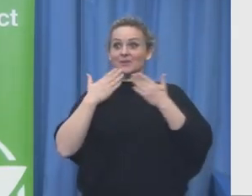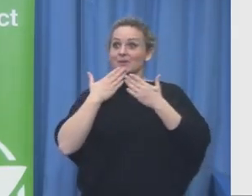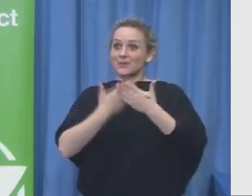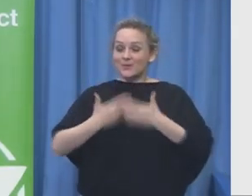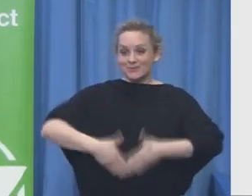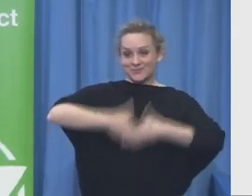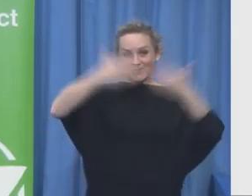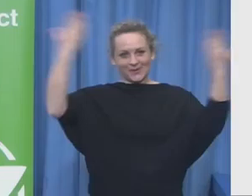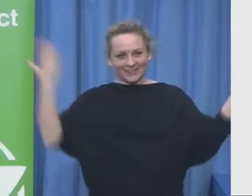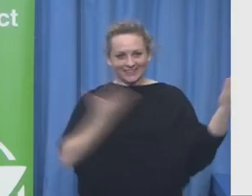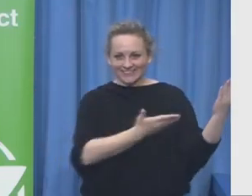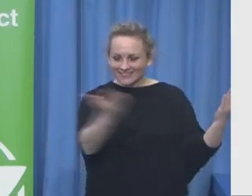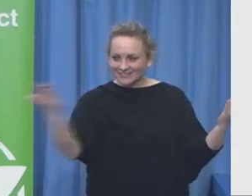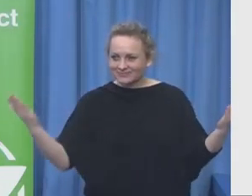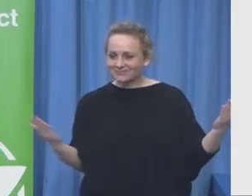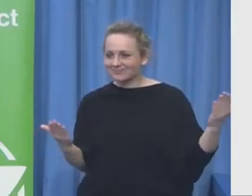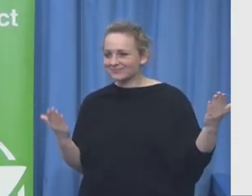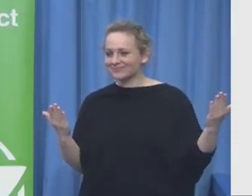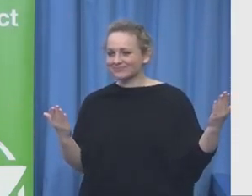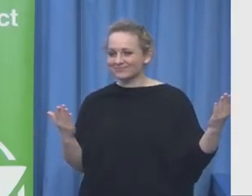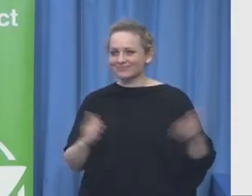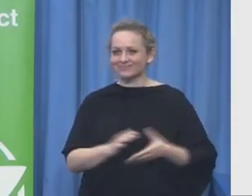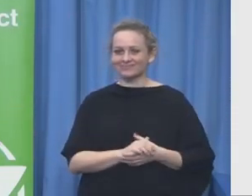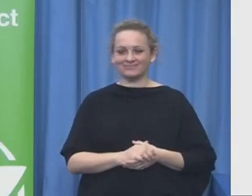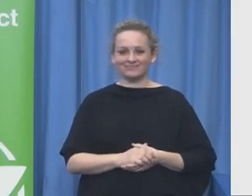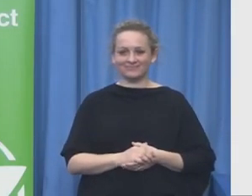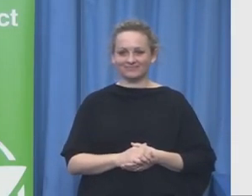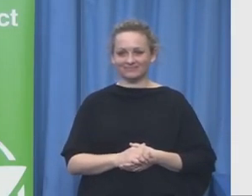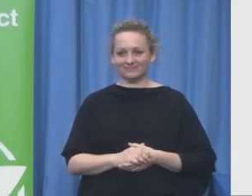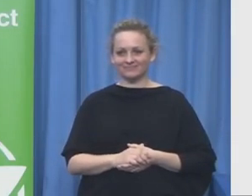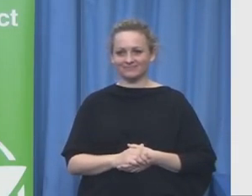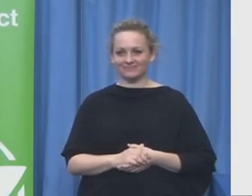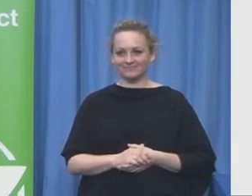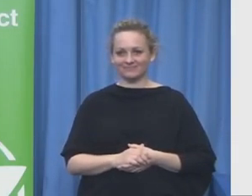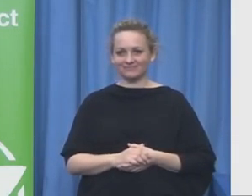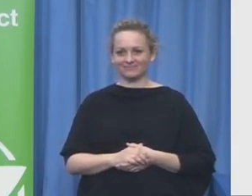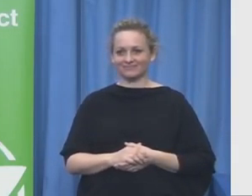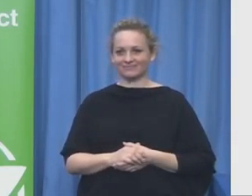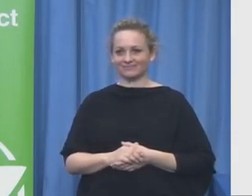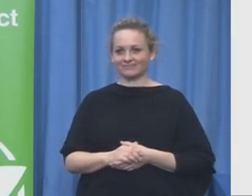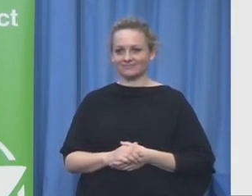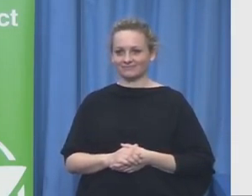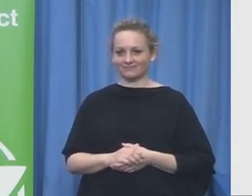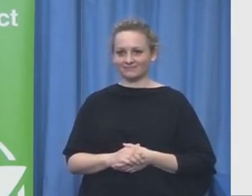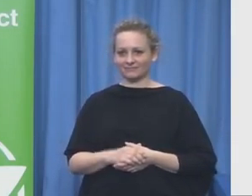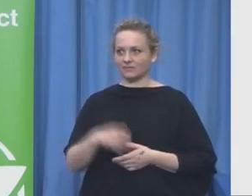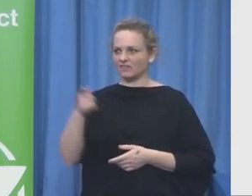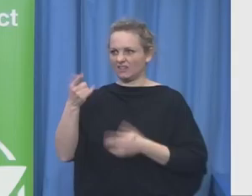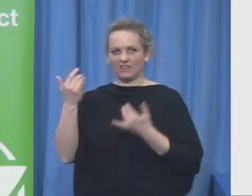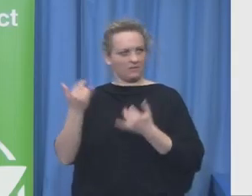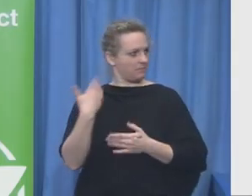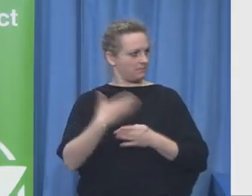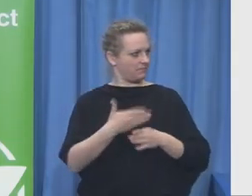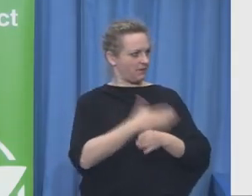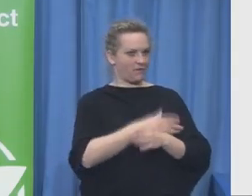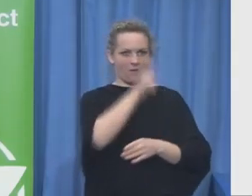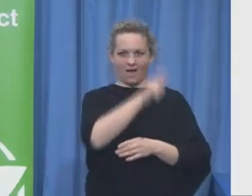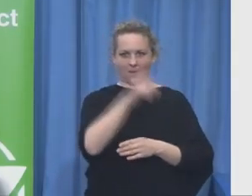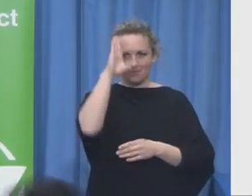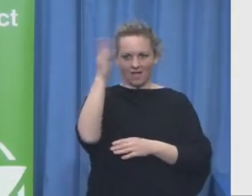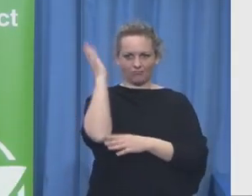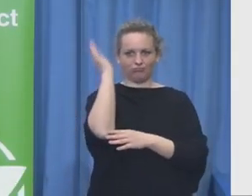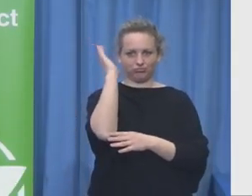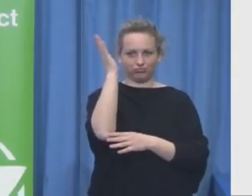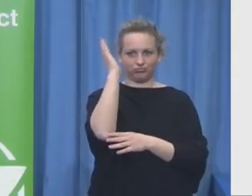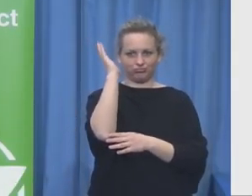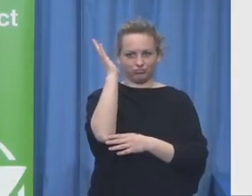Well Patrick to follow you it's a hard task and if this is the worst you can do I am worried about what's the best